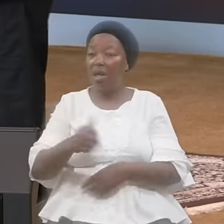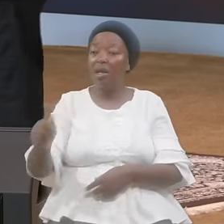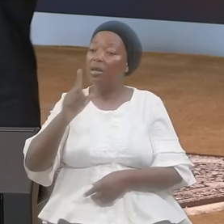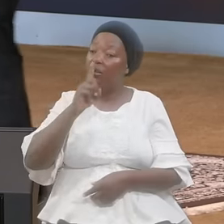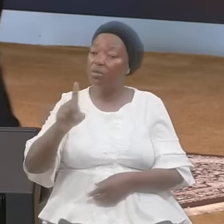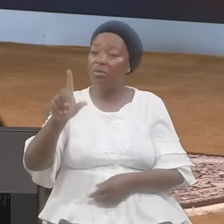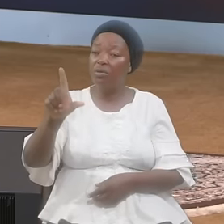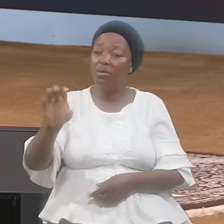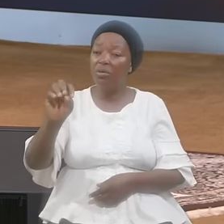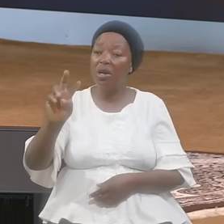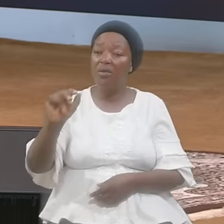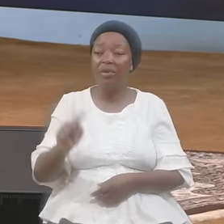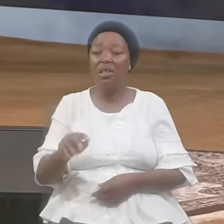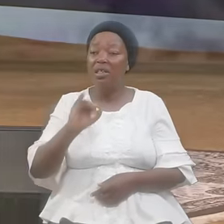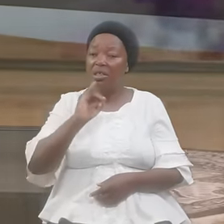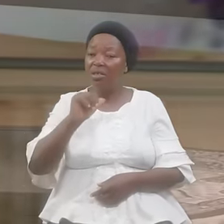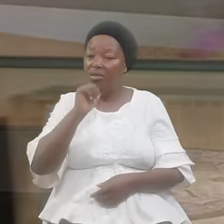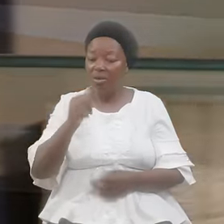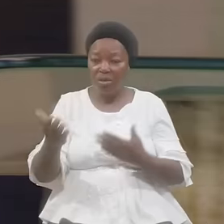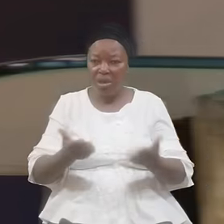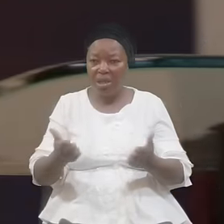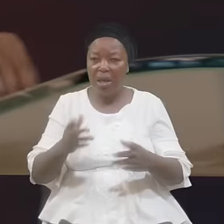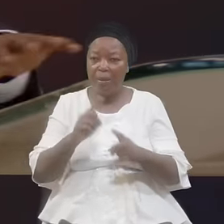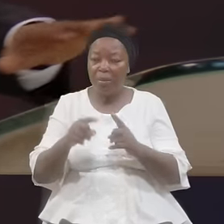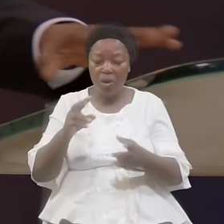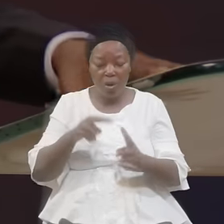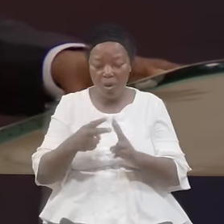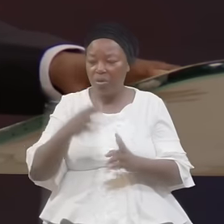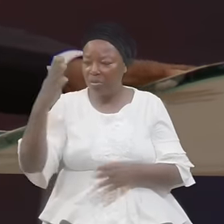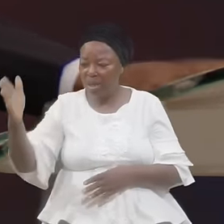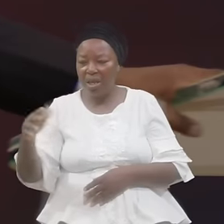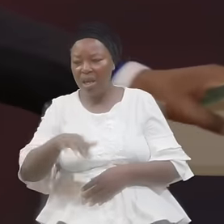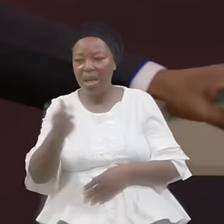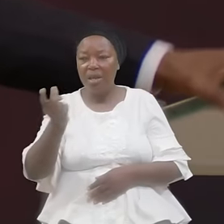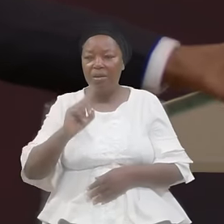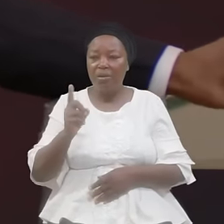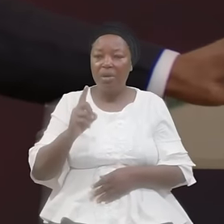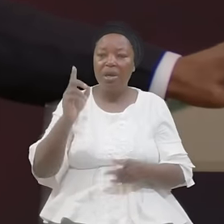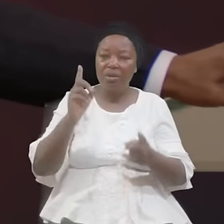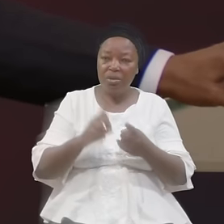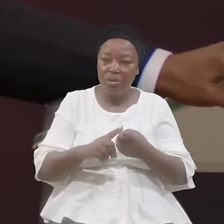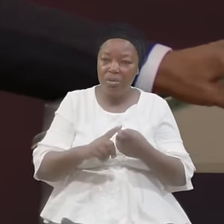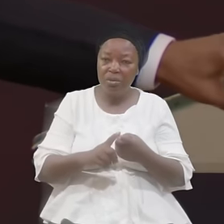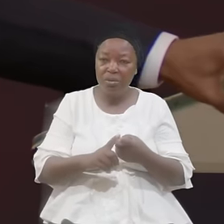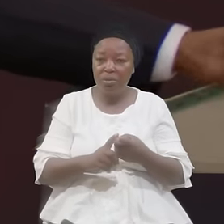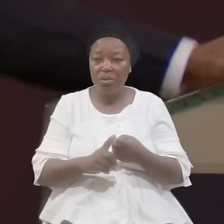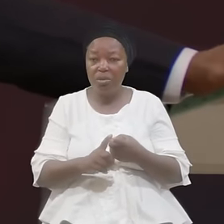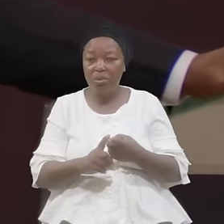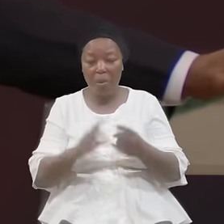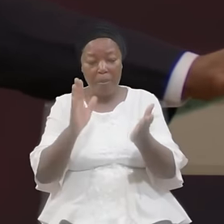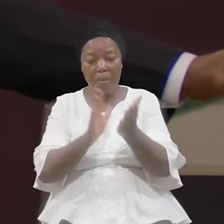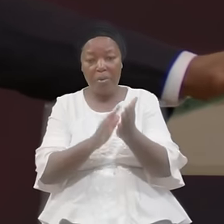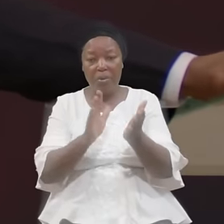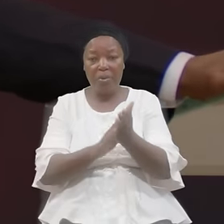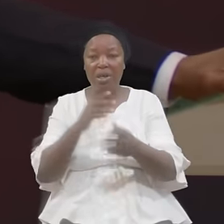He's not here or there Anywhere To pump up himself